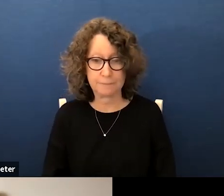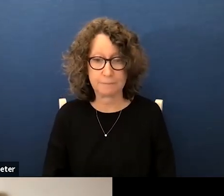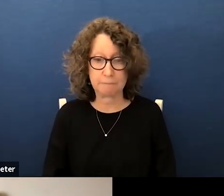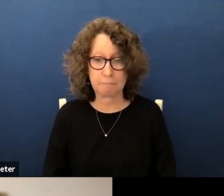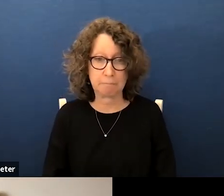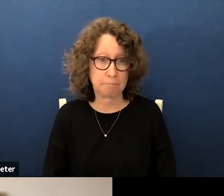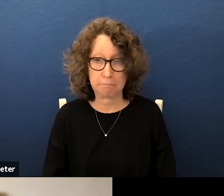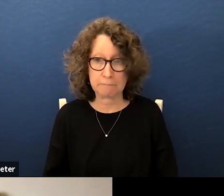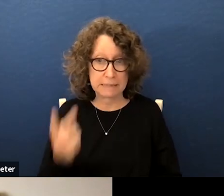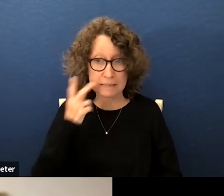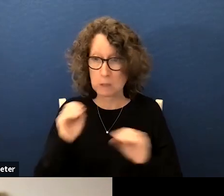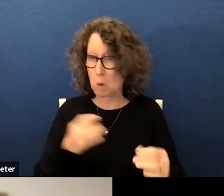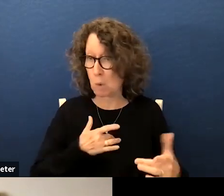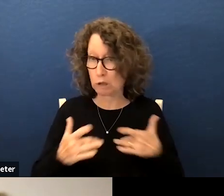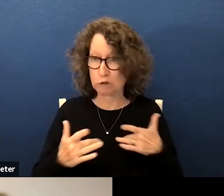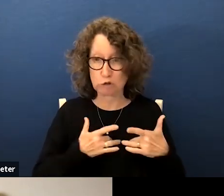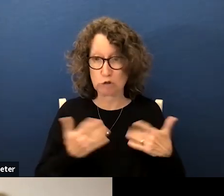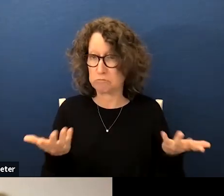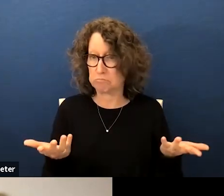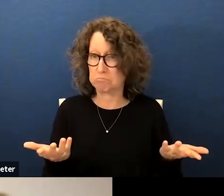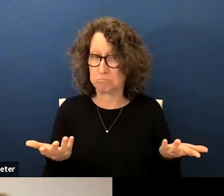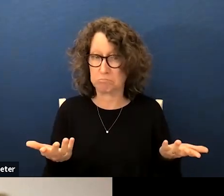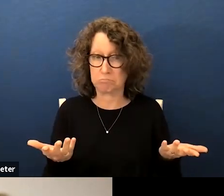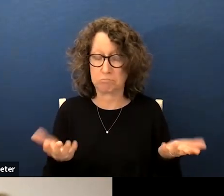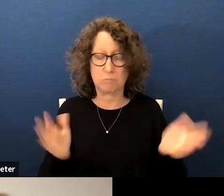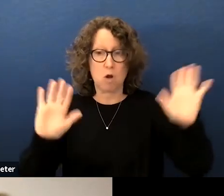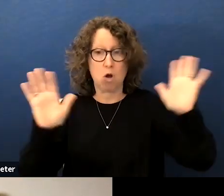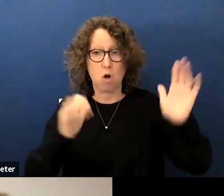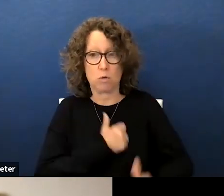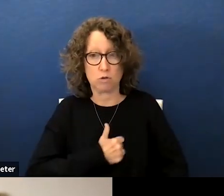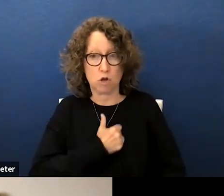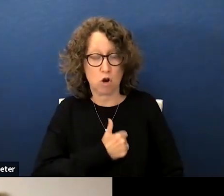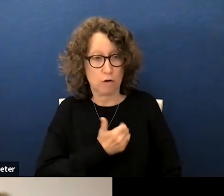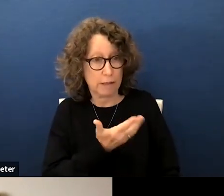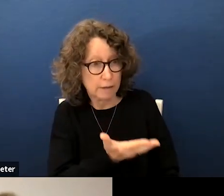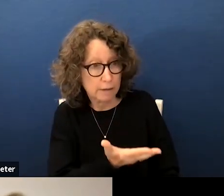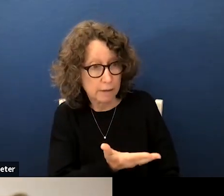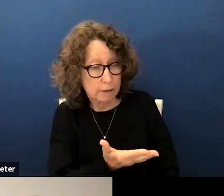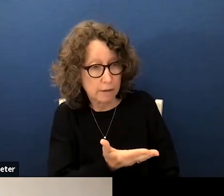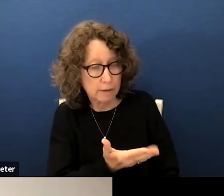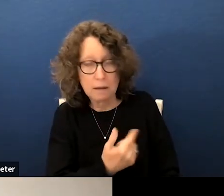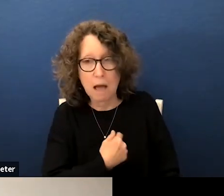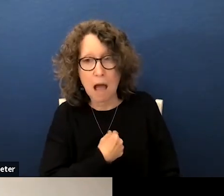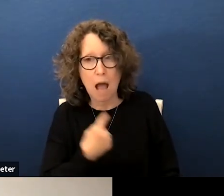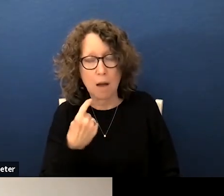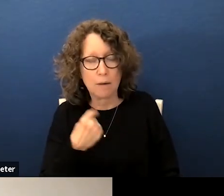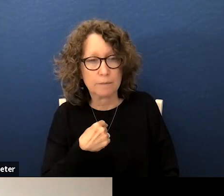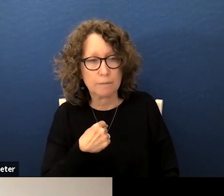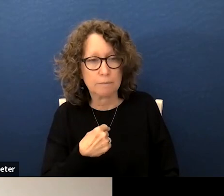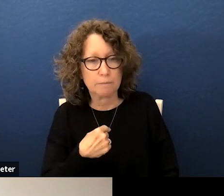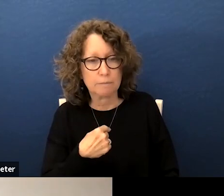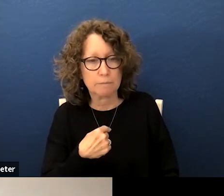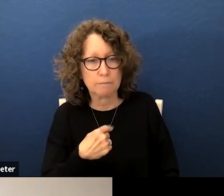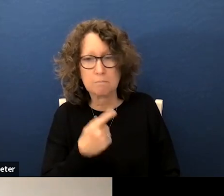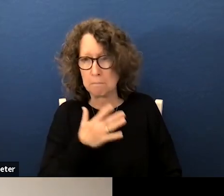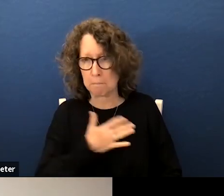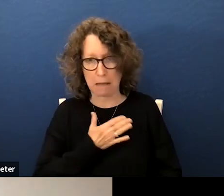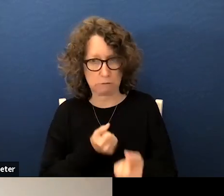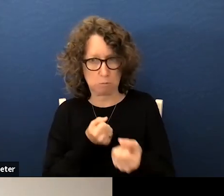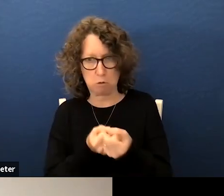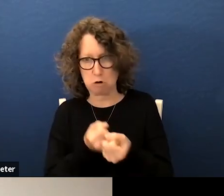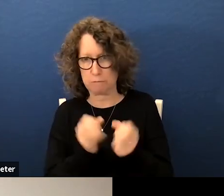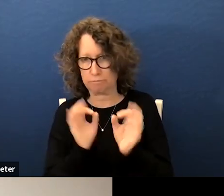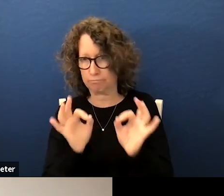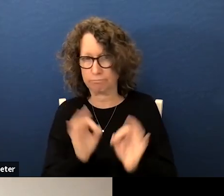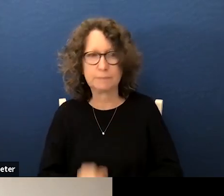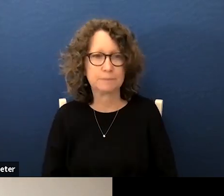i see no concerns oh sorry rose yes no no i was thinking that i certainly has my support great